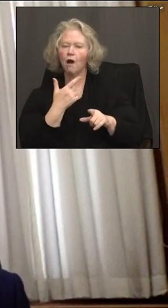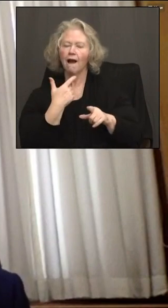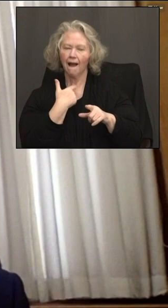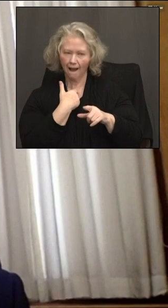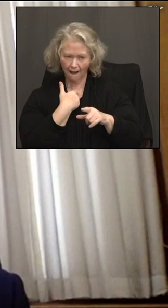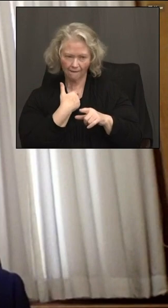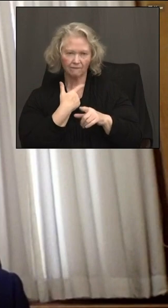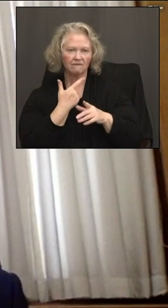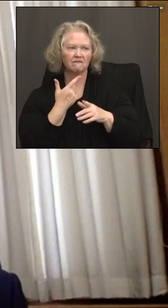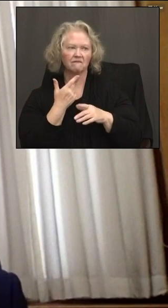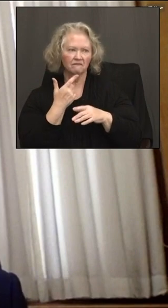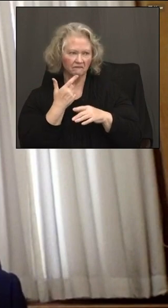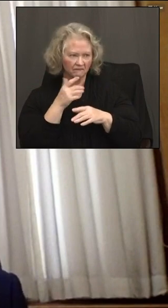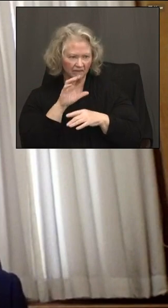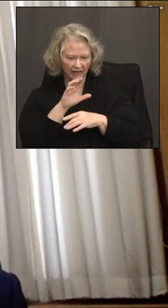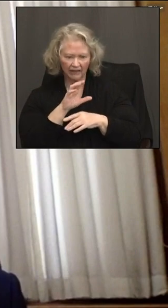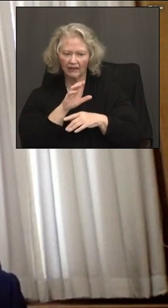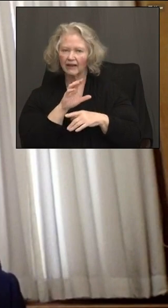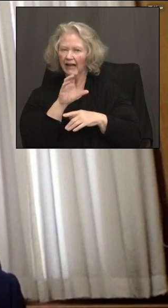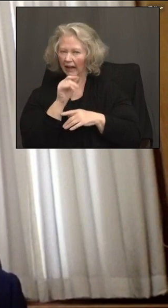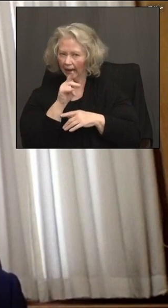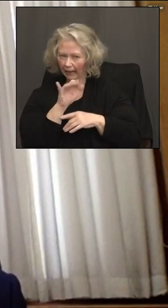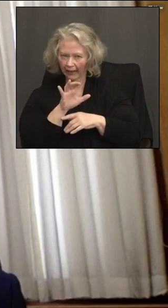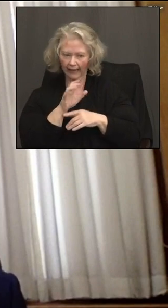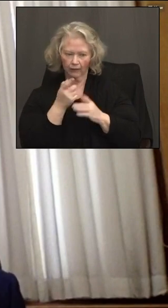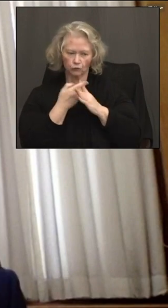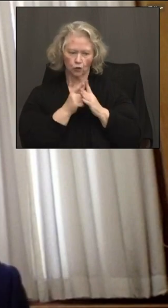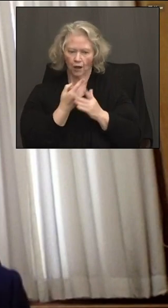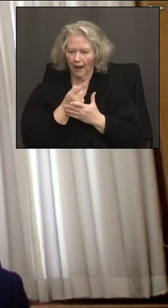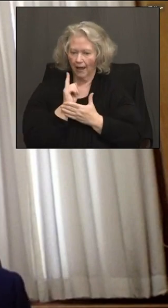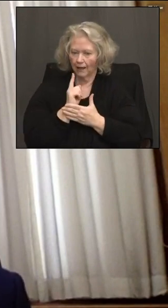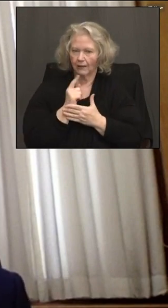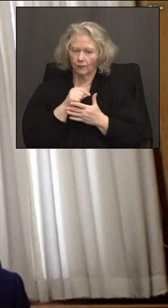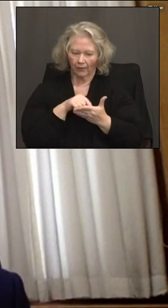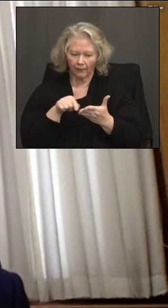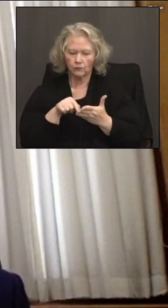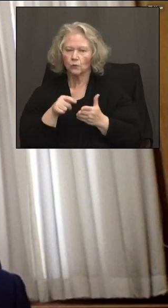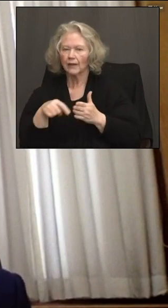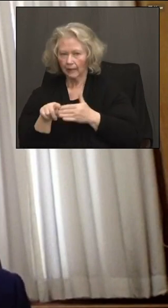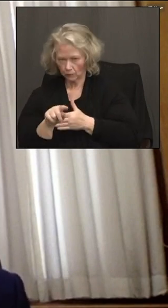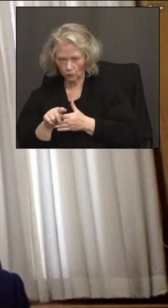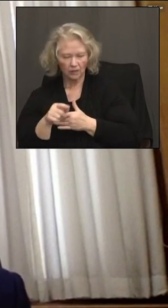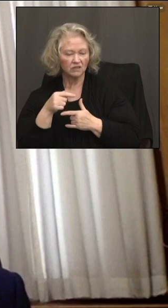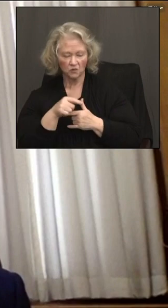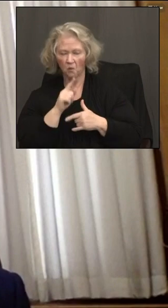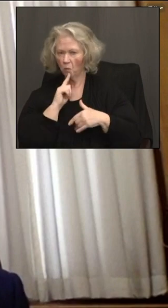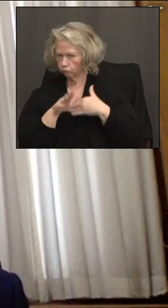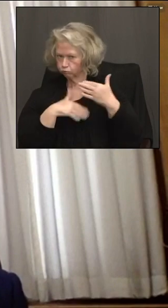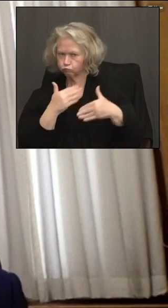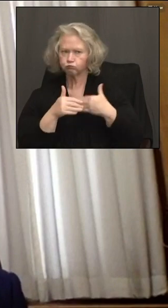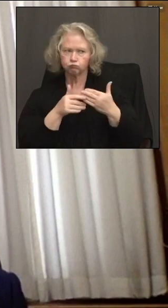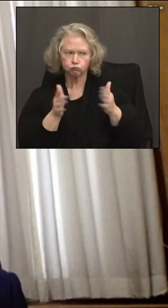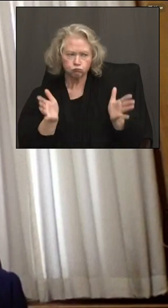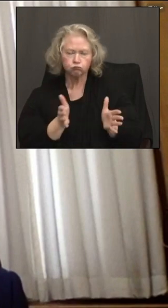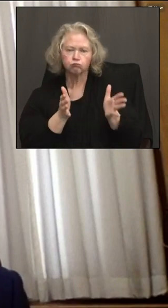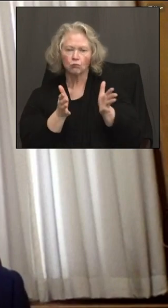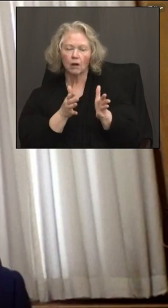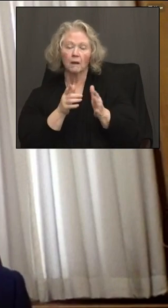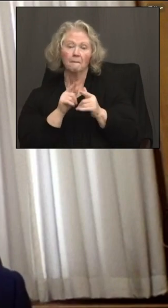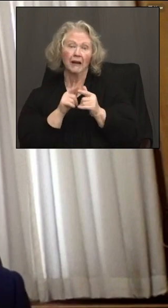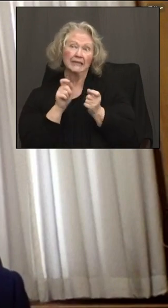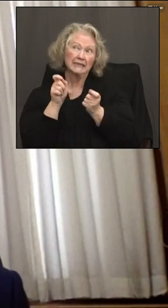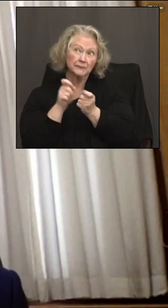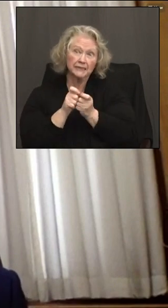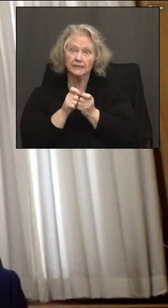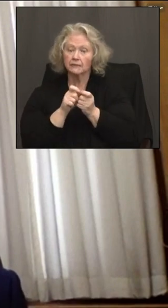vaccine clinics going on between last week, this week, or next week. So they're all making great progress on getting their students vaccinated. But we can get you some